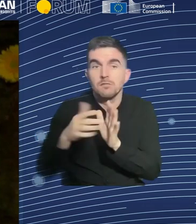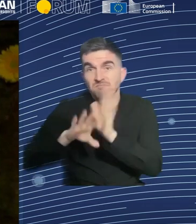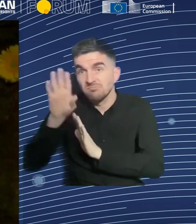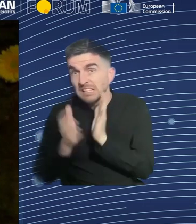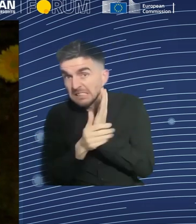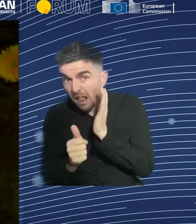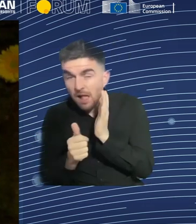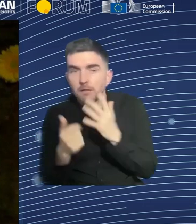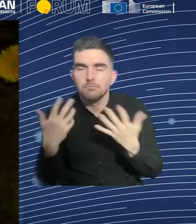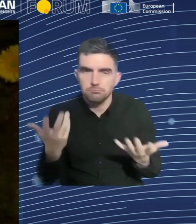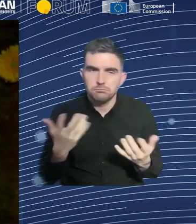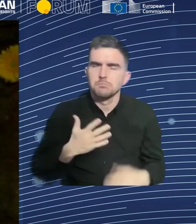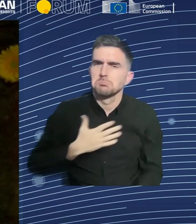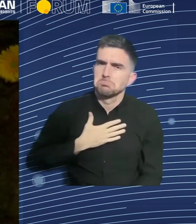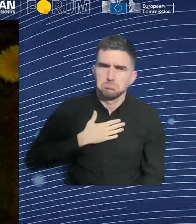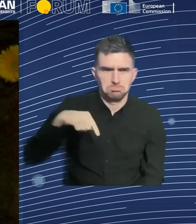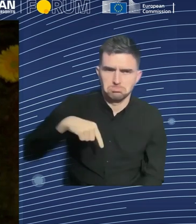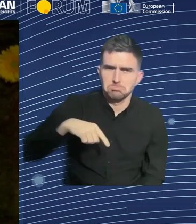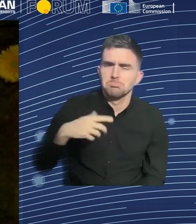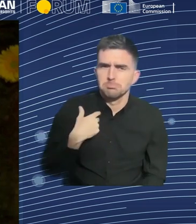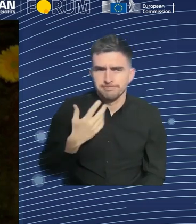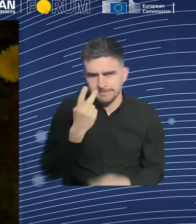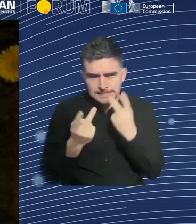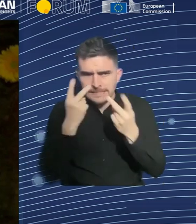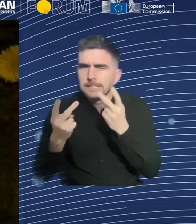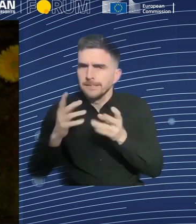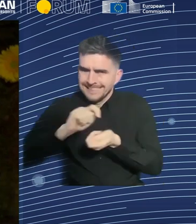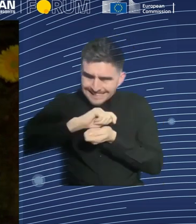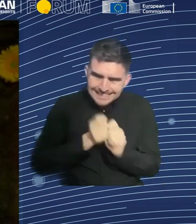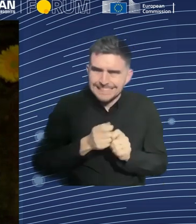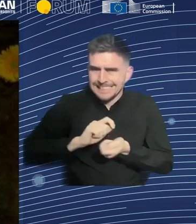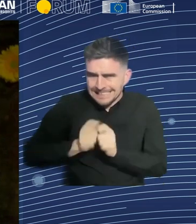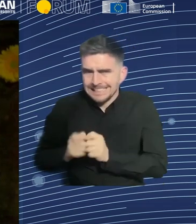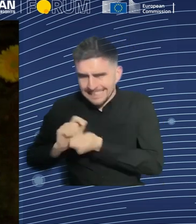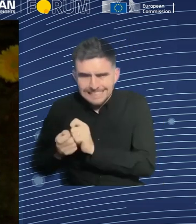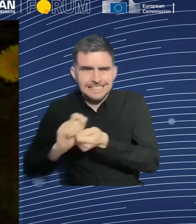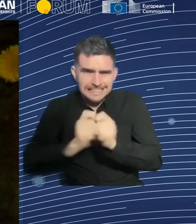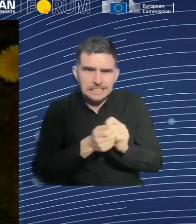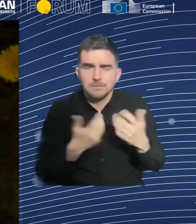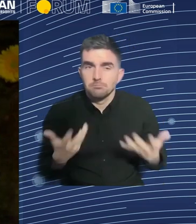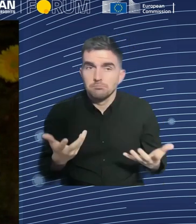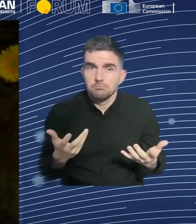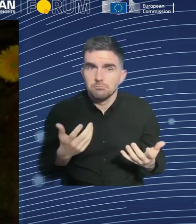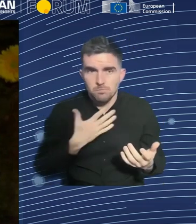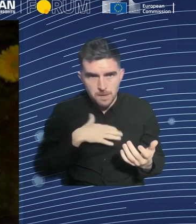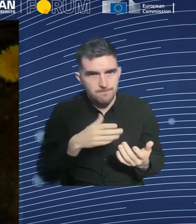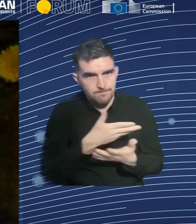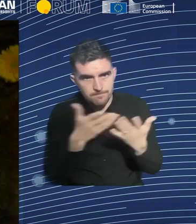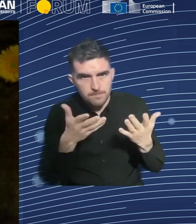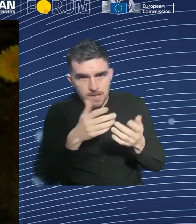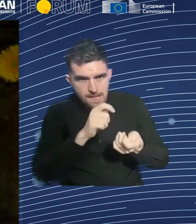need to reskilling people from the naval sector, from the industrial sector and from...